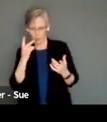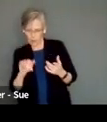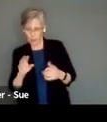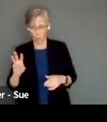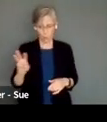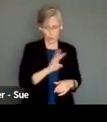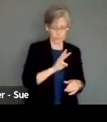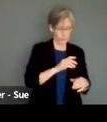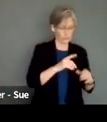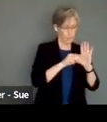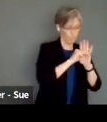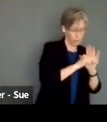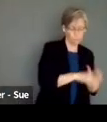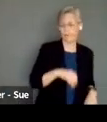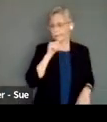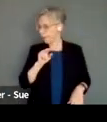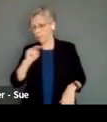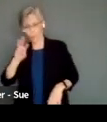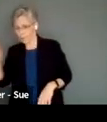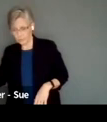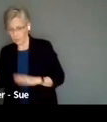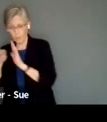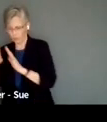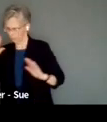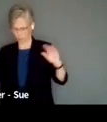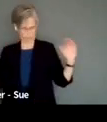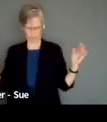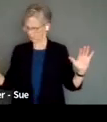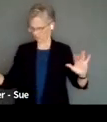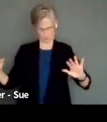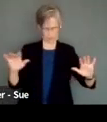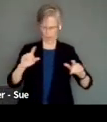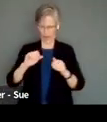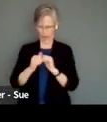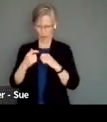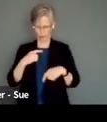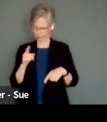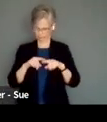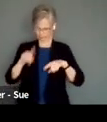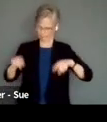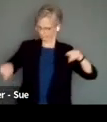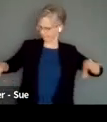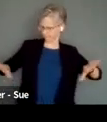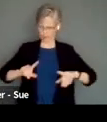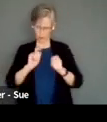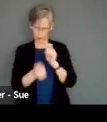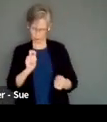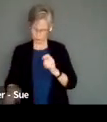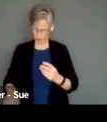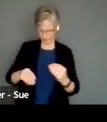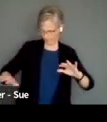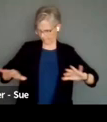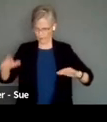of disability and non Western models of disability so that we can continue to diversify the disability arts domain as much as possible and making,